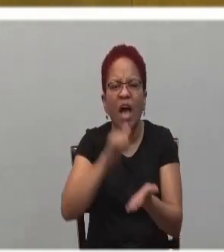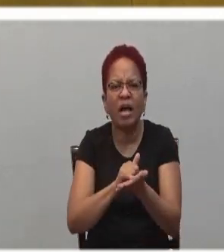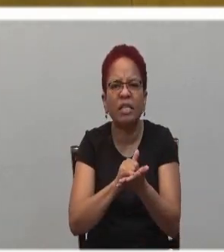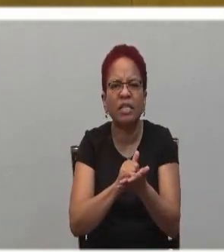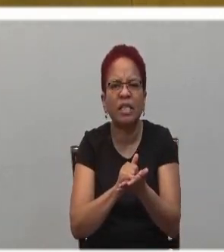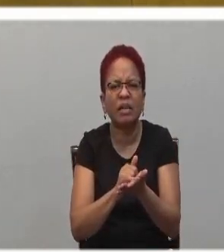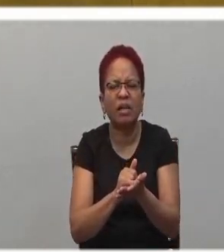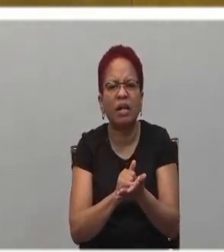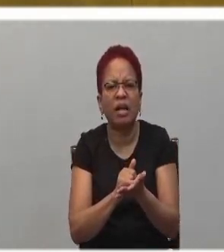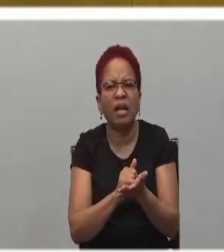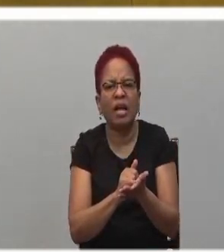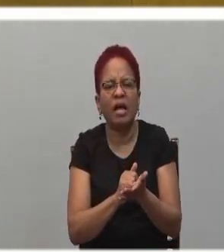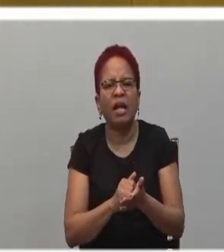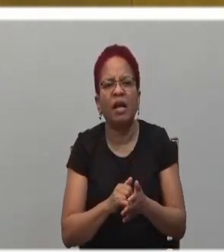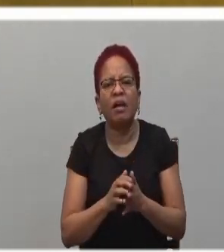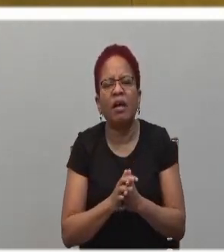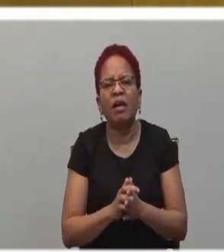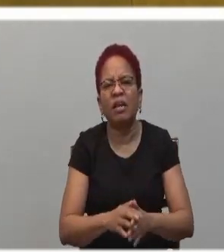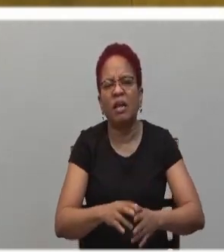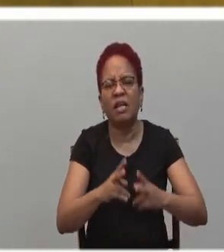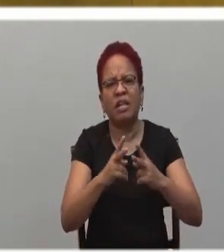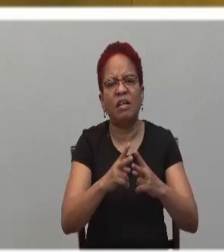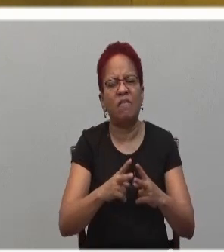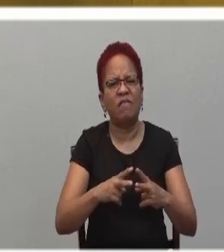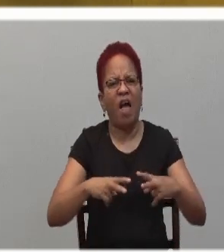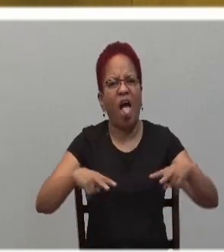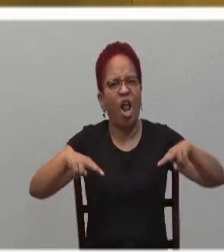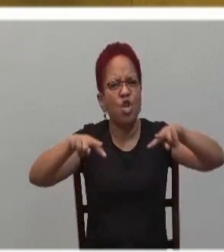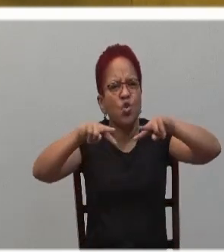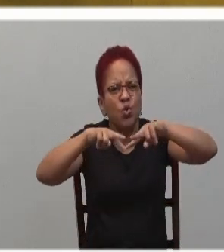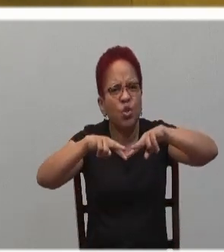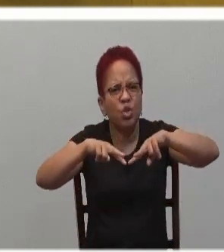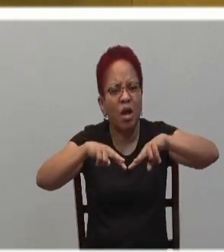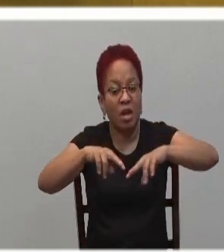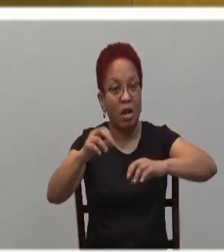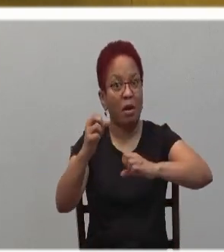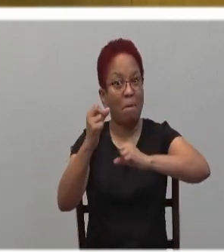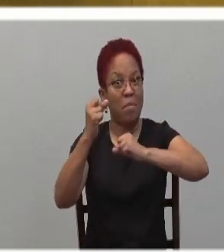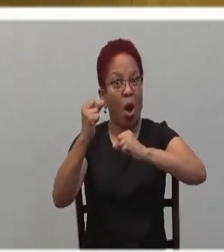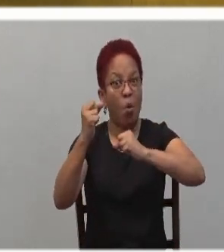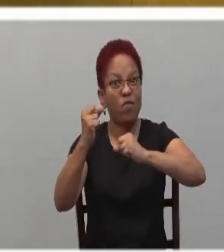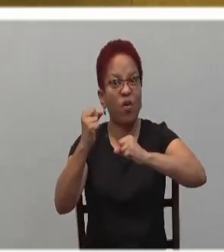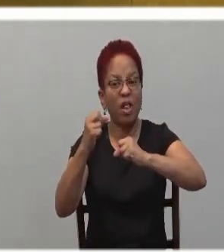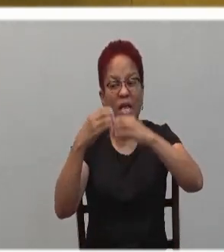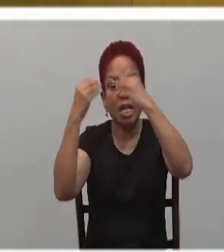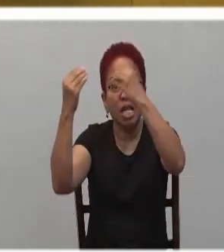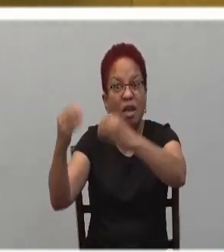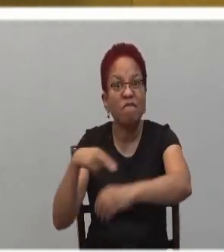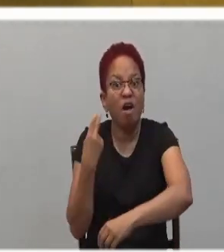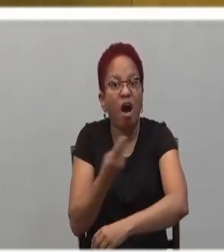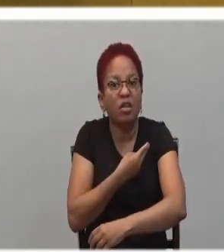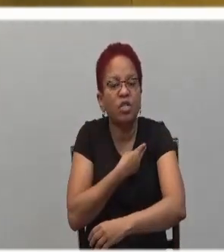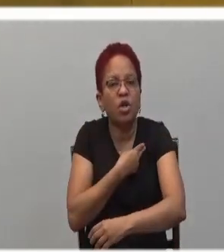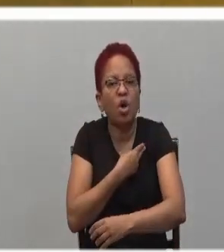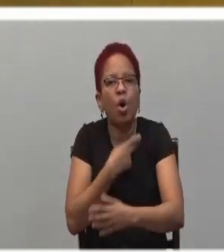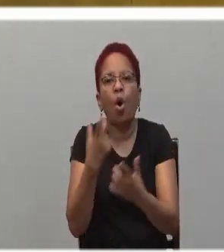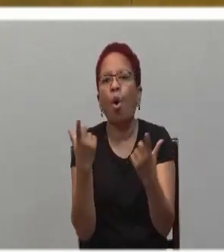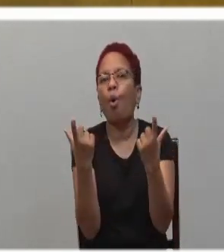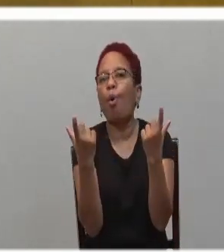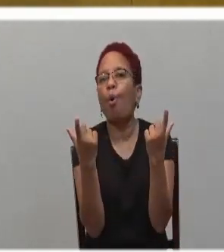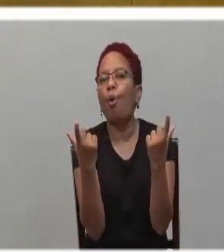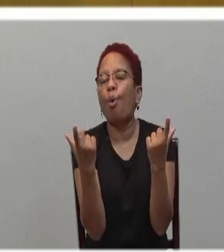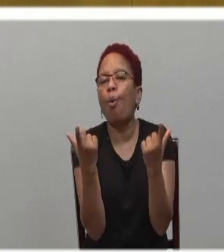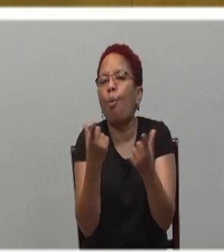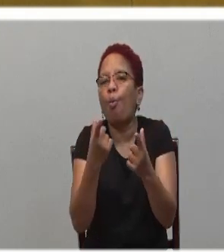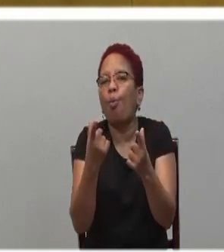values that the powerful gives to us. And what have we been reaping from this value